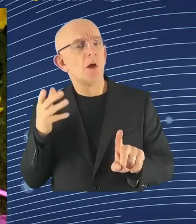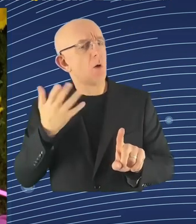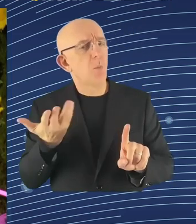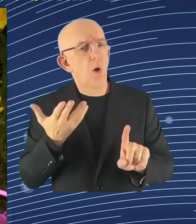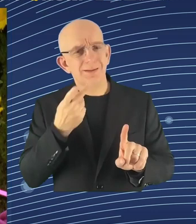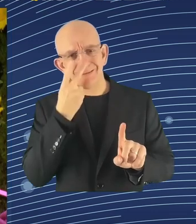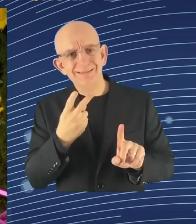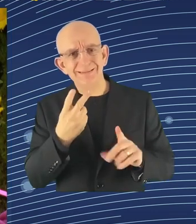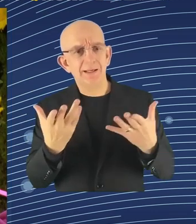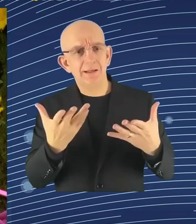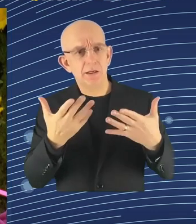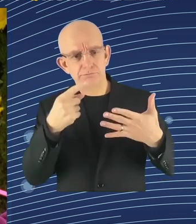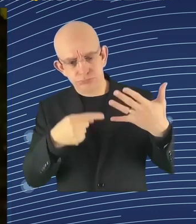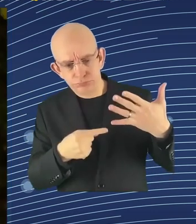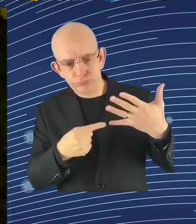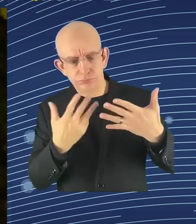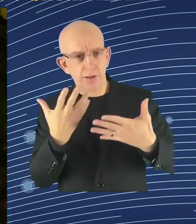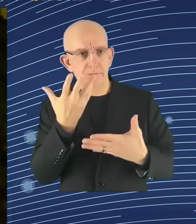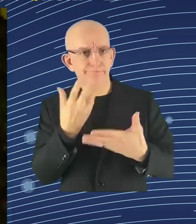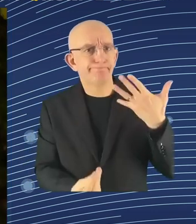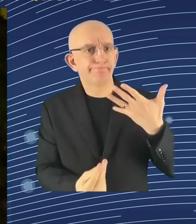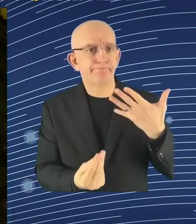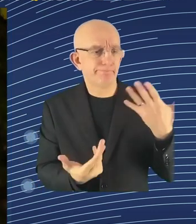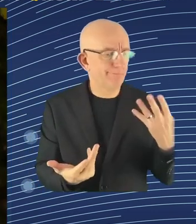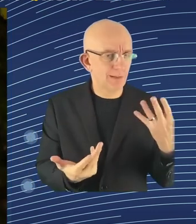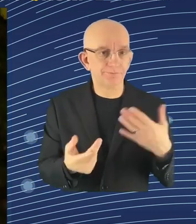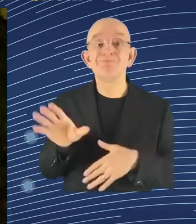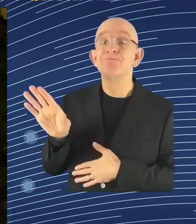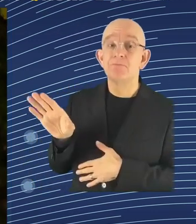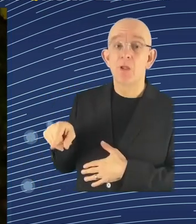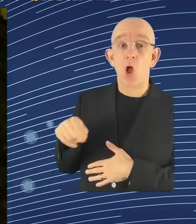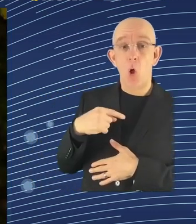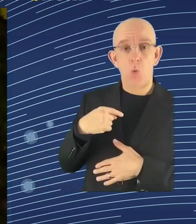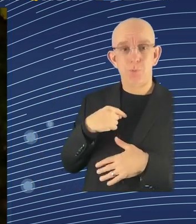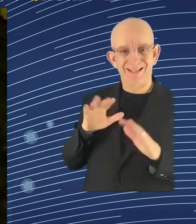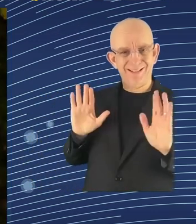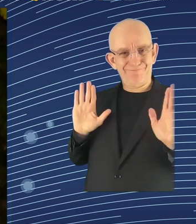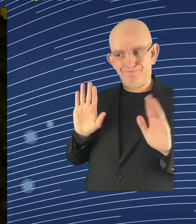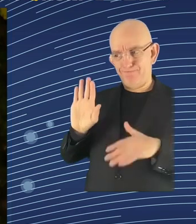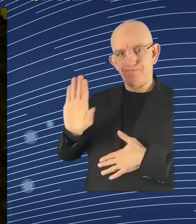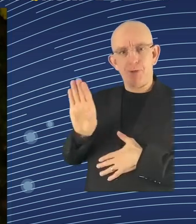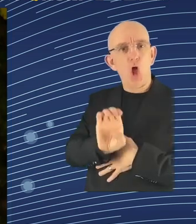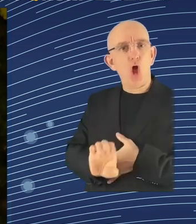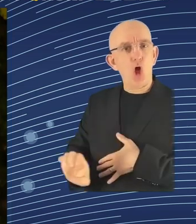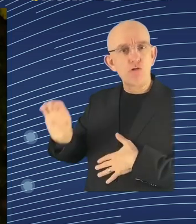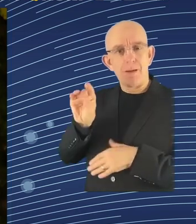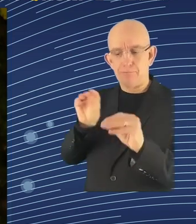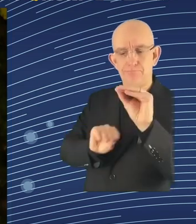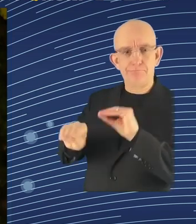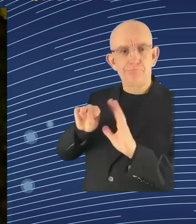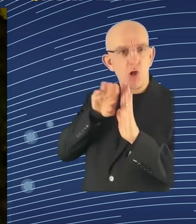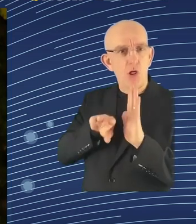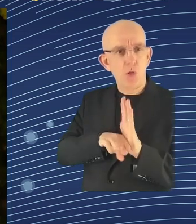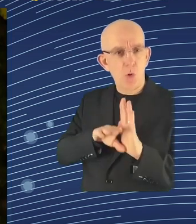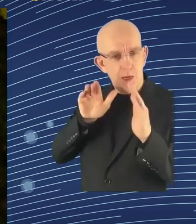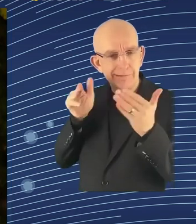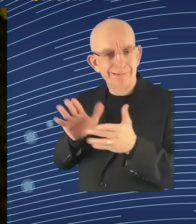on this and I can explain why. Because in the ILO we actually have a discussion right now amongst our tripartite constituents,